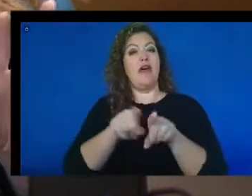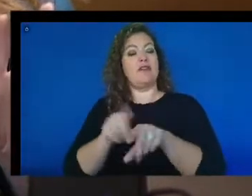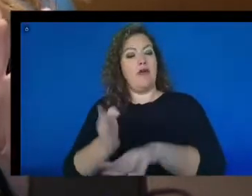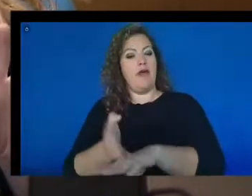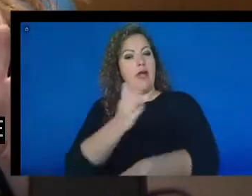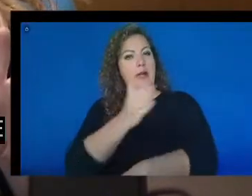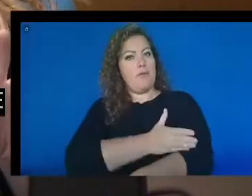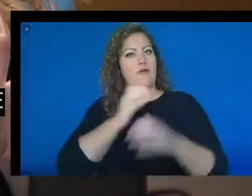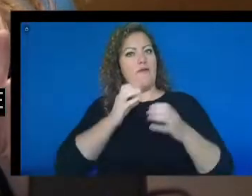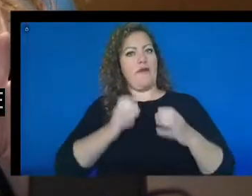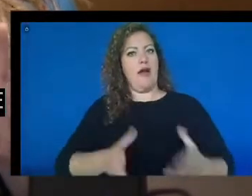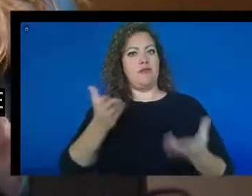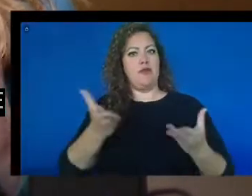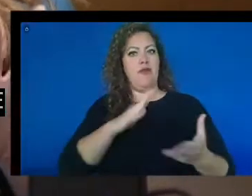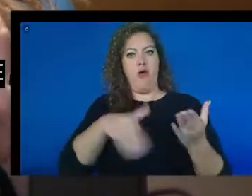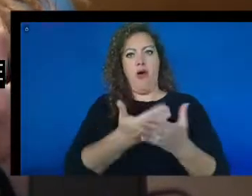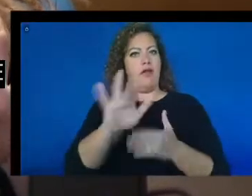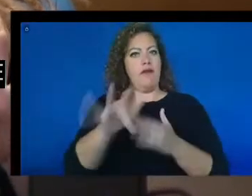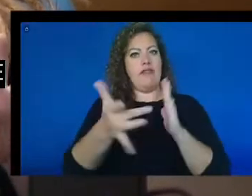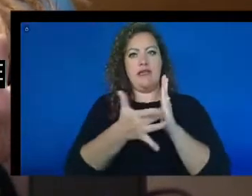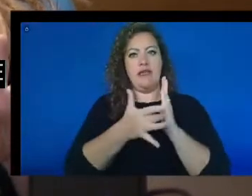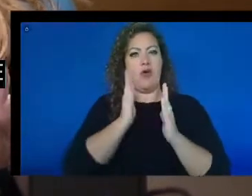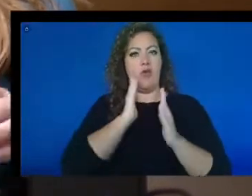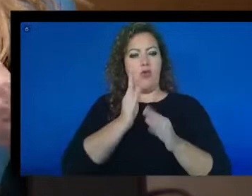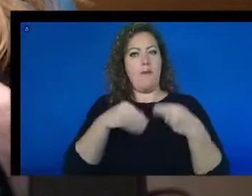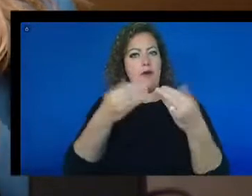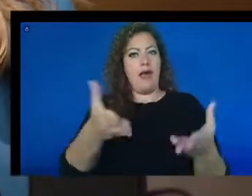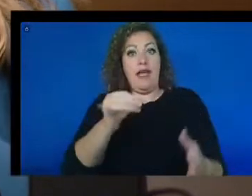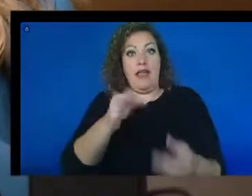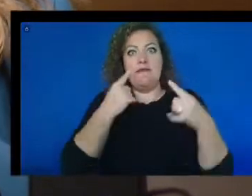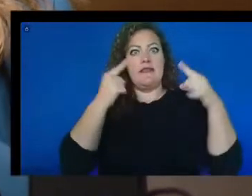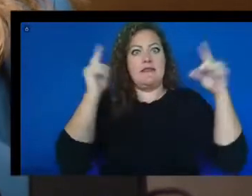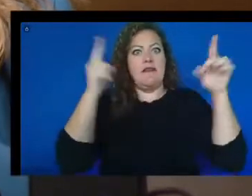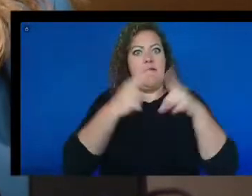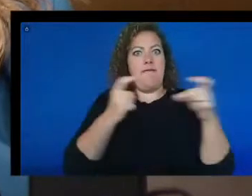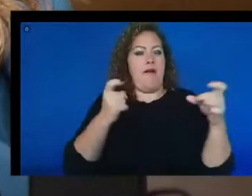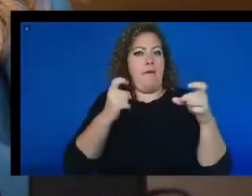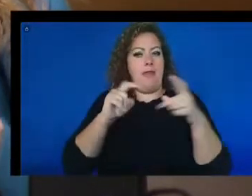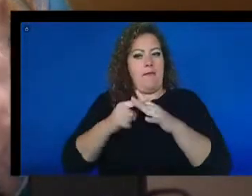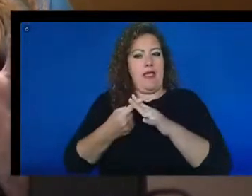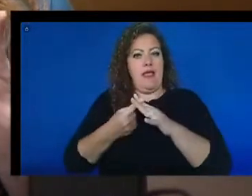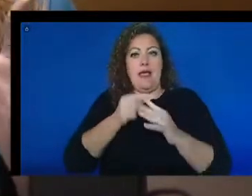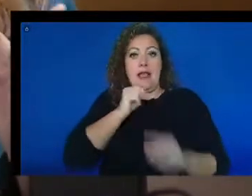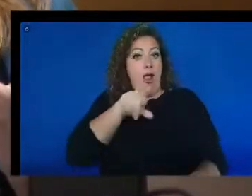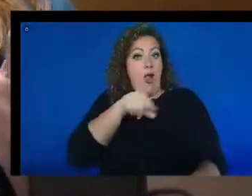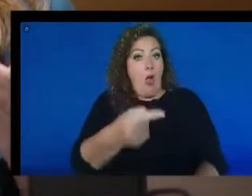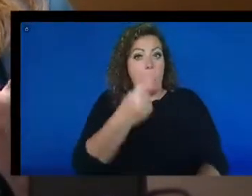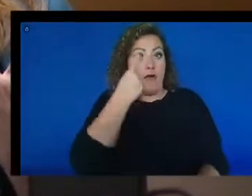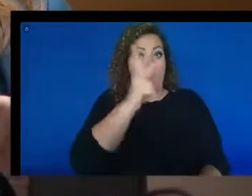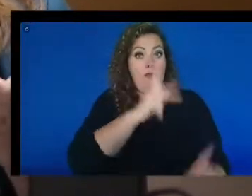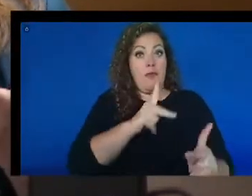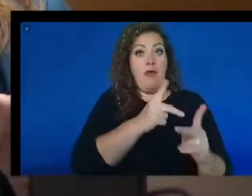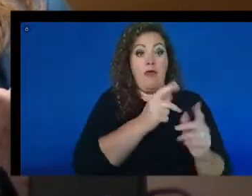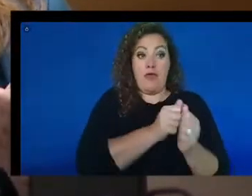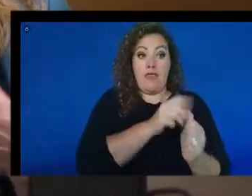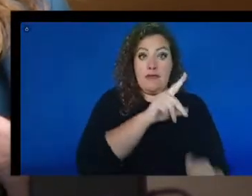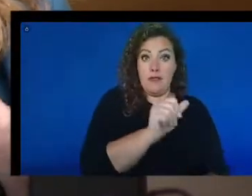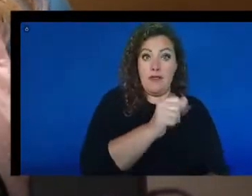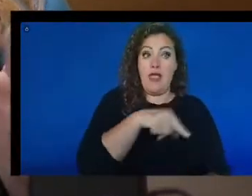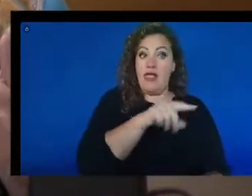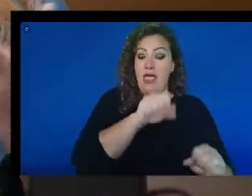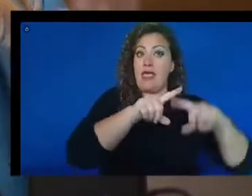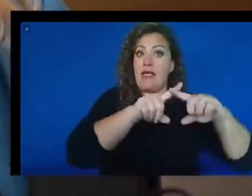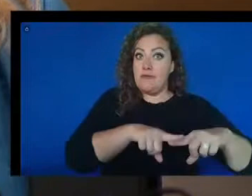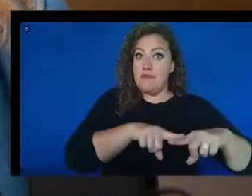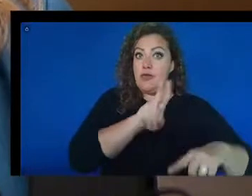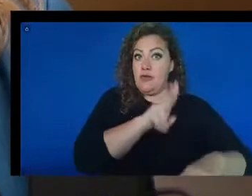that all that technology will provide if it's accessible from the beginning. Not only for people with disabilities who will be able to count on being able to use it,